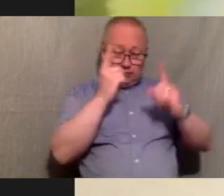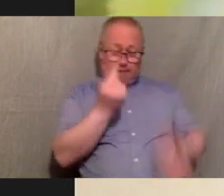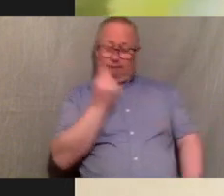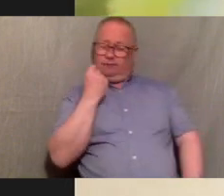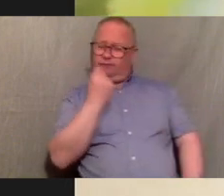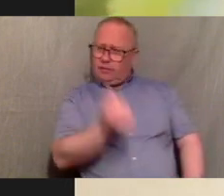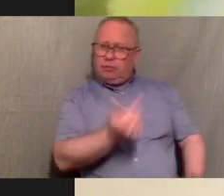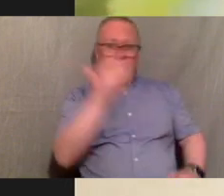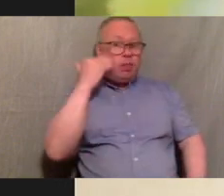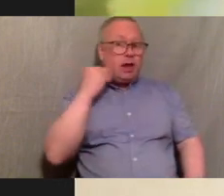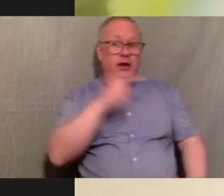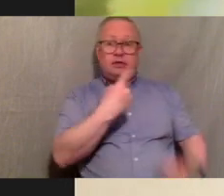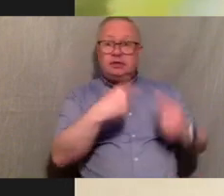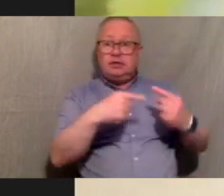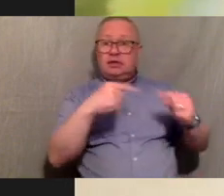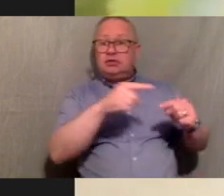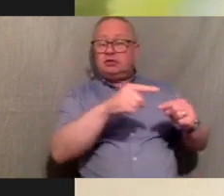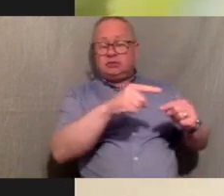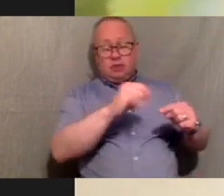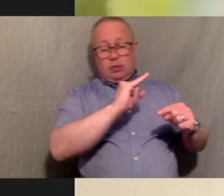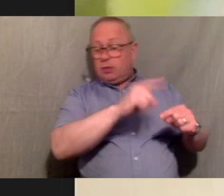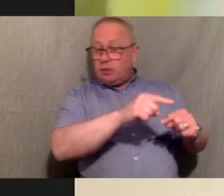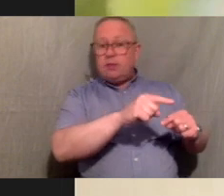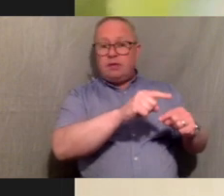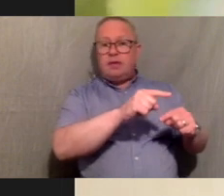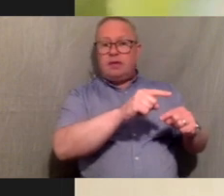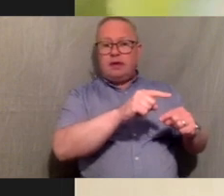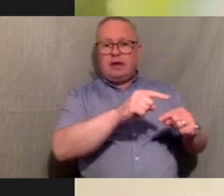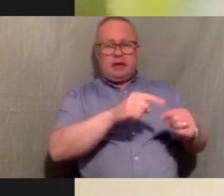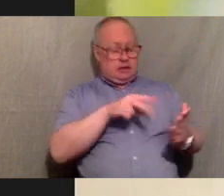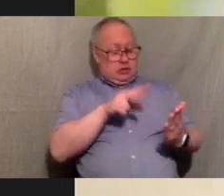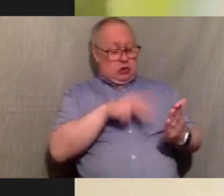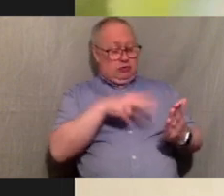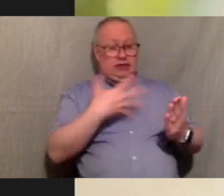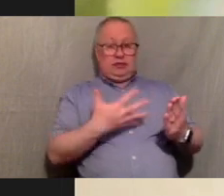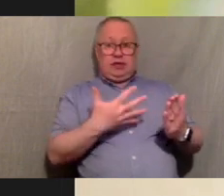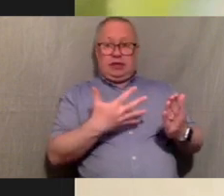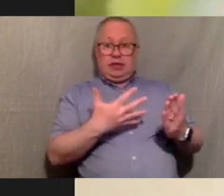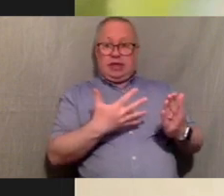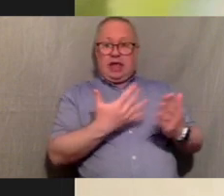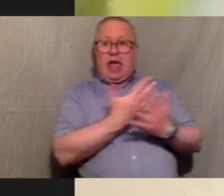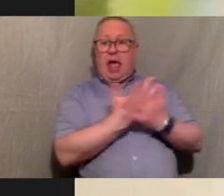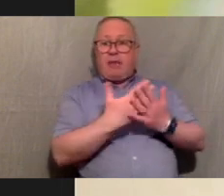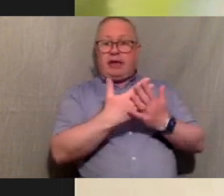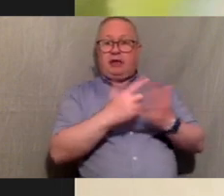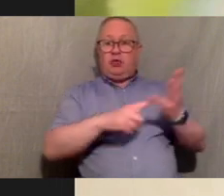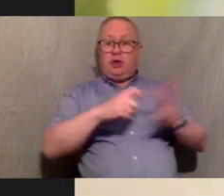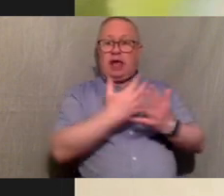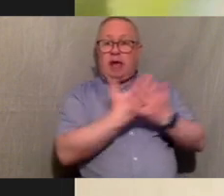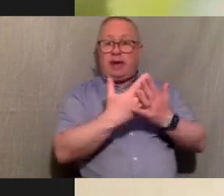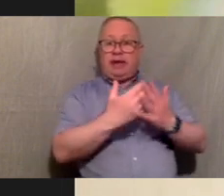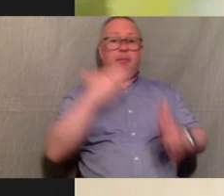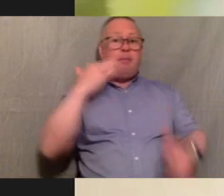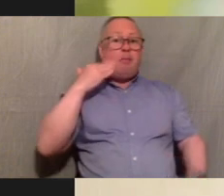is very very low and it's kind of like i read something today that there's only 50 black professors in the uk and that's quite like a shocking